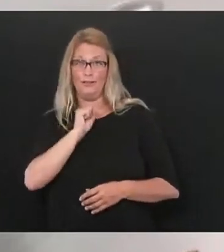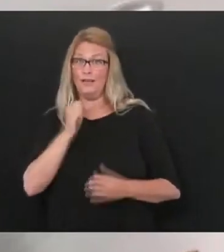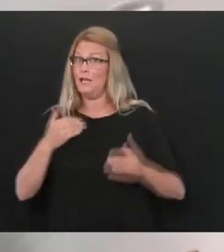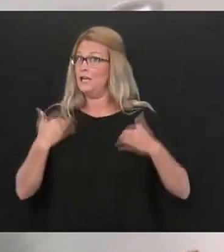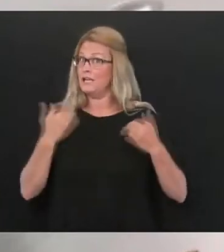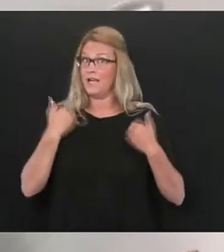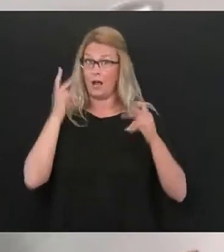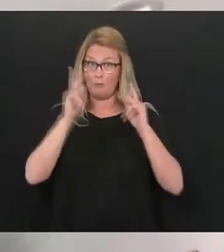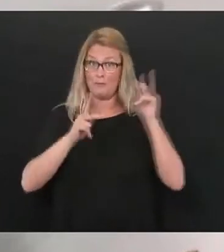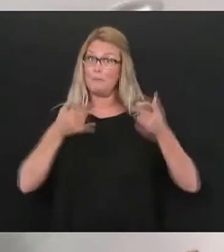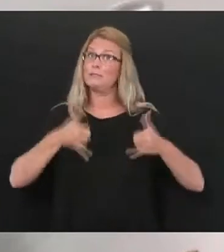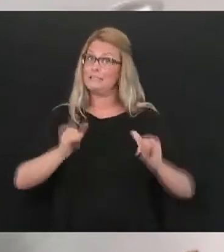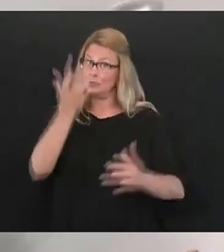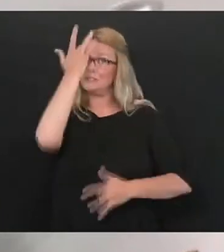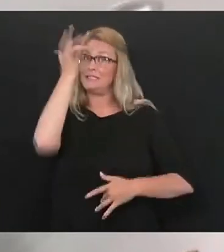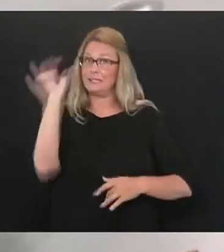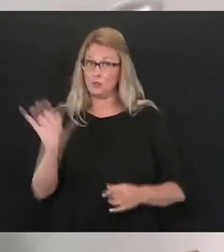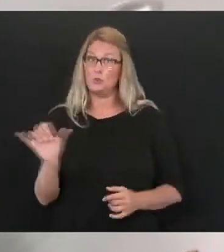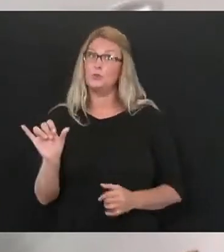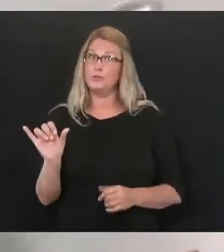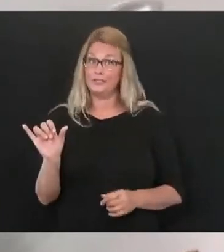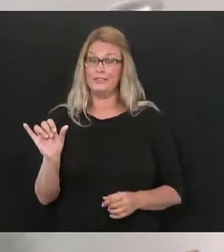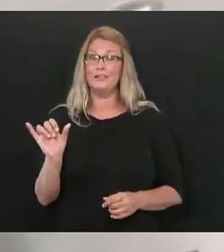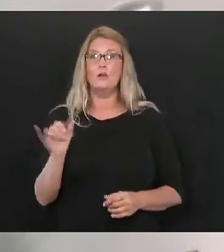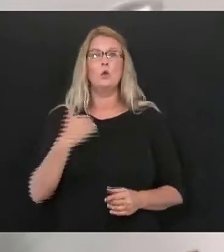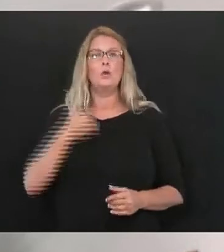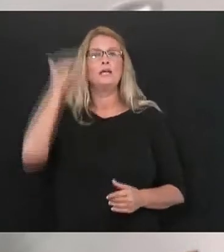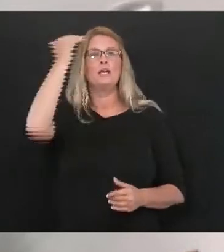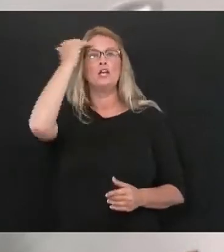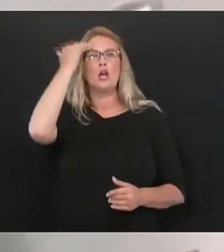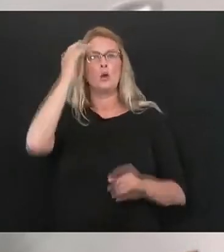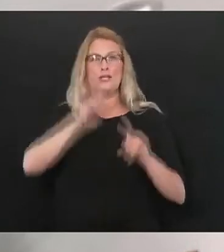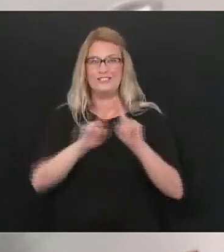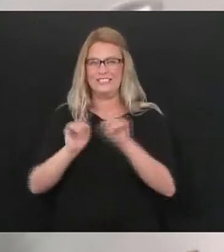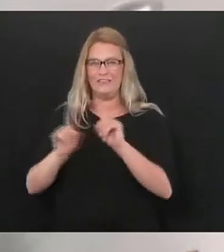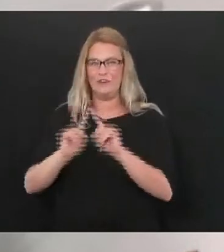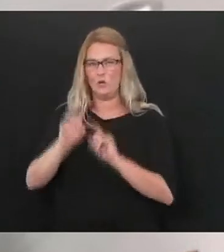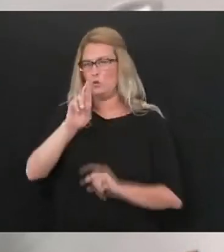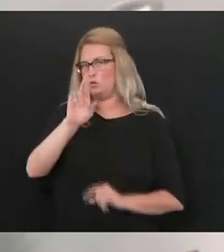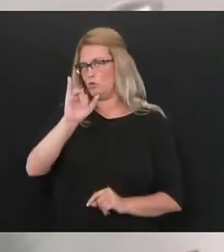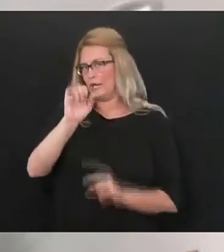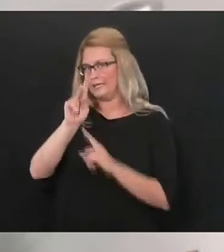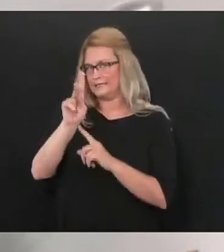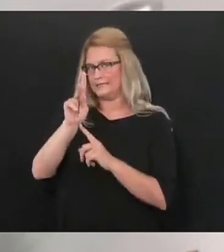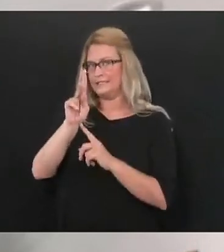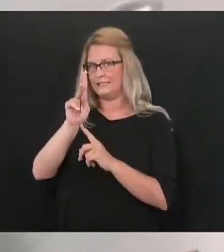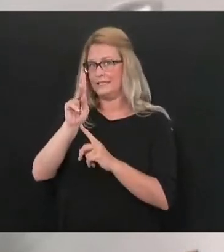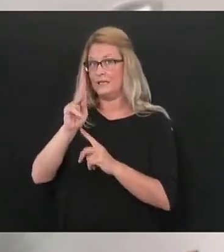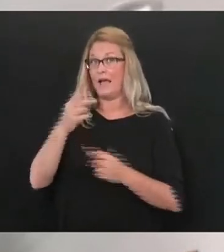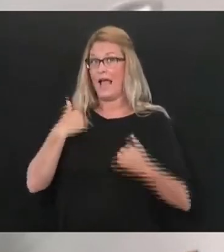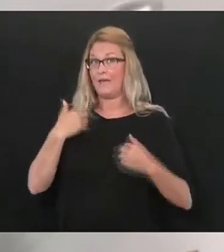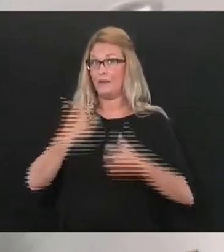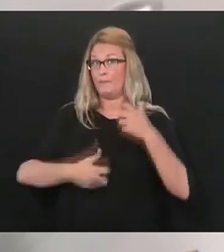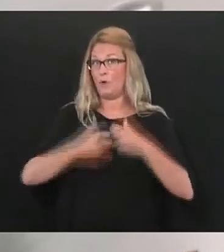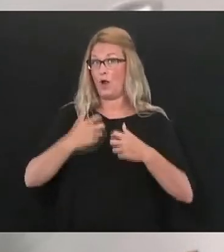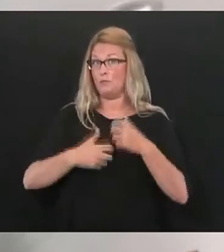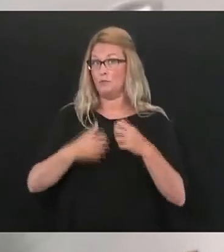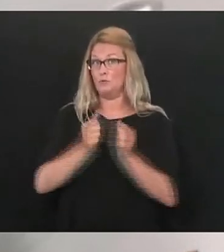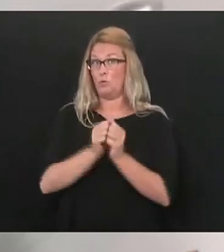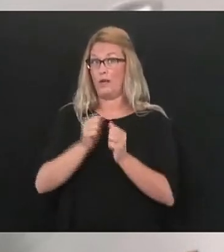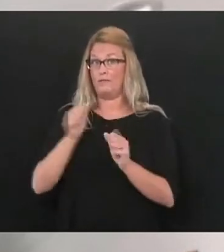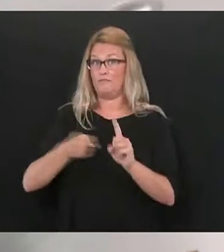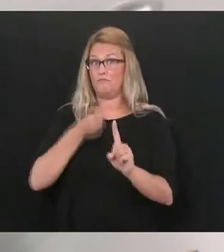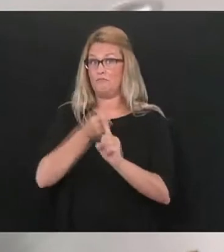immune from this disease and we also know that there are several risk factors for having problems from COVID and many states